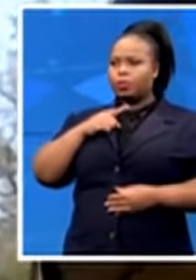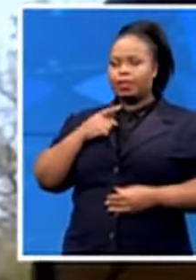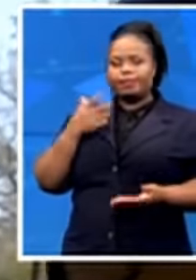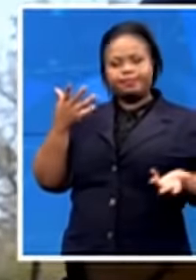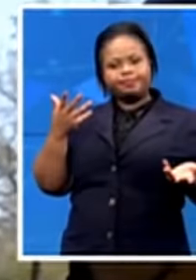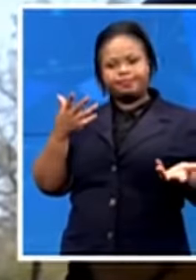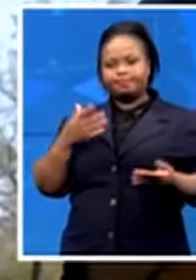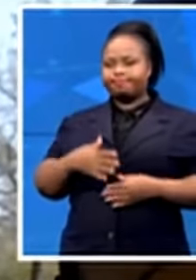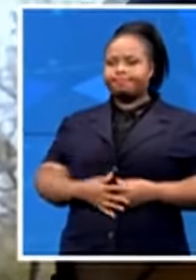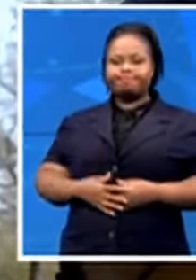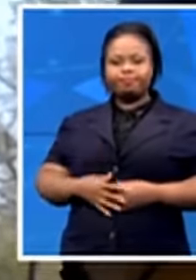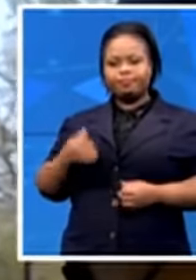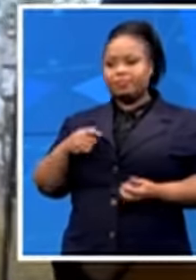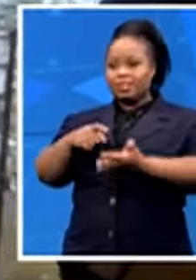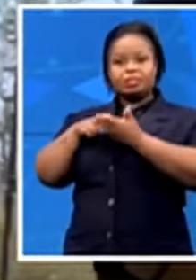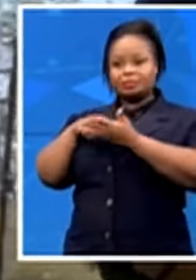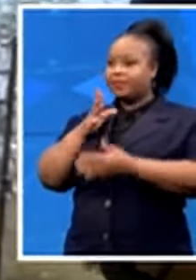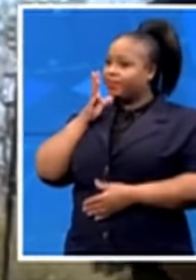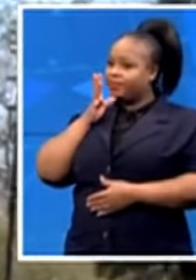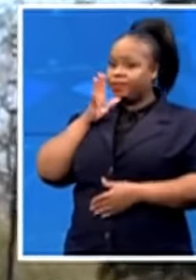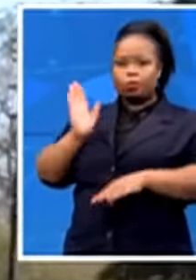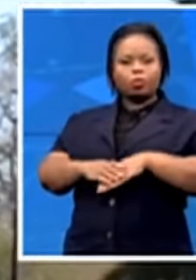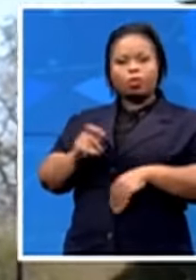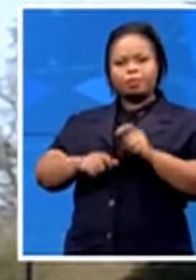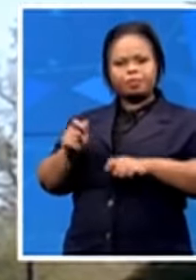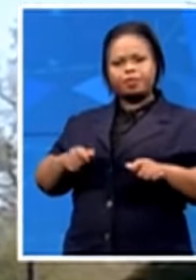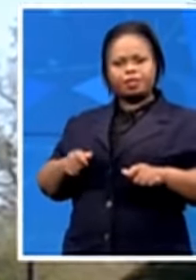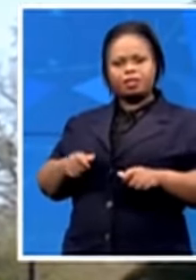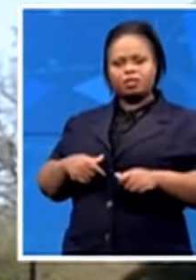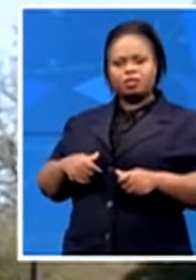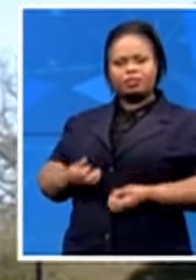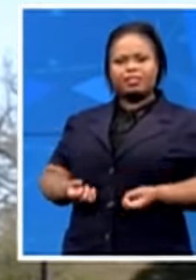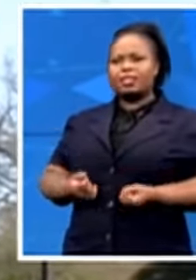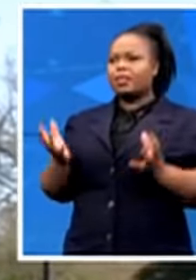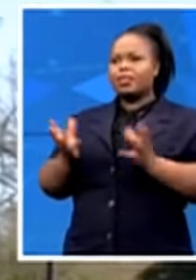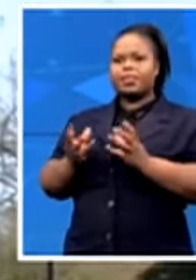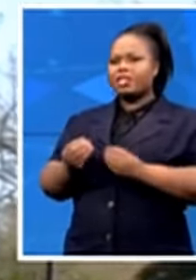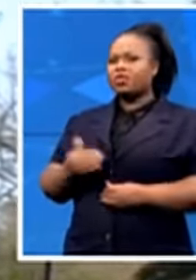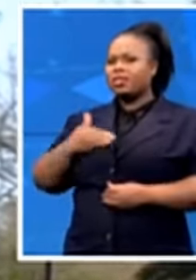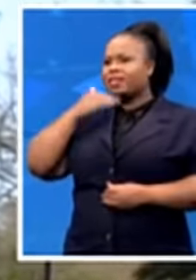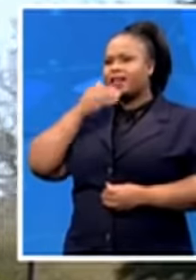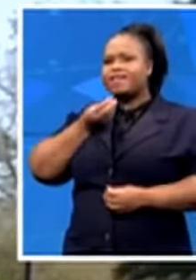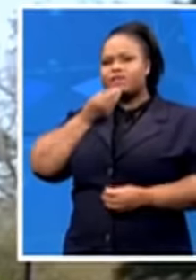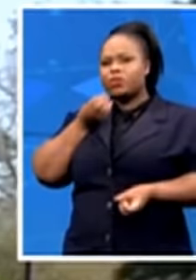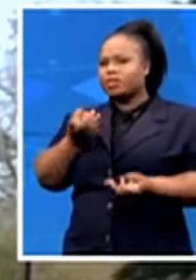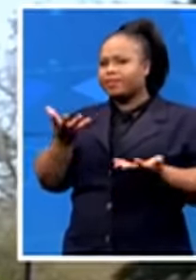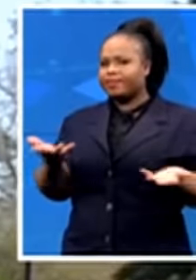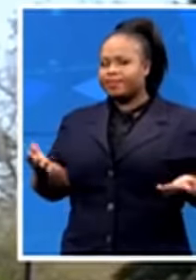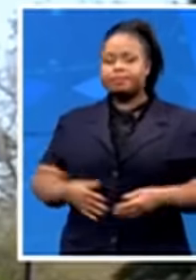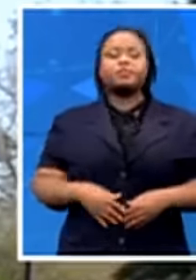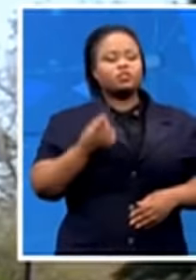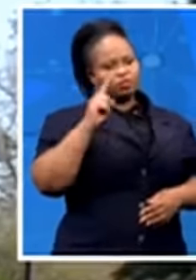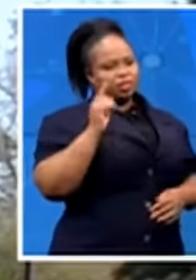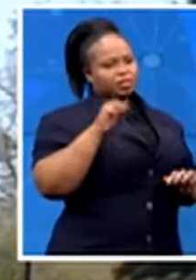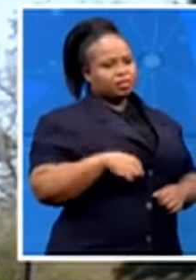seems to be more than the supply here. That's exactly right. And, you know, it is Nelson Mandela Day after all. And we're all here